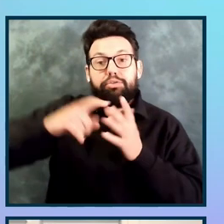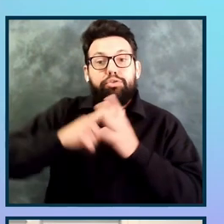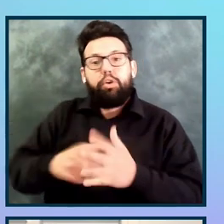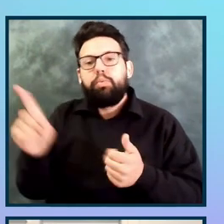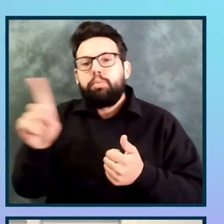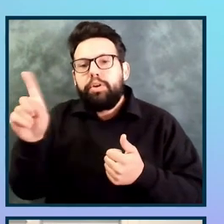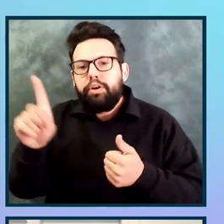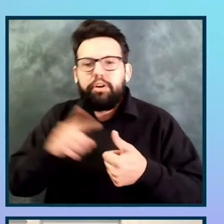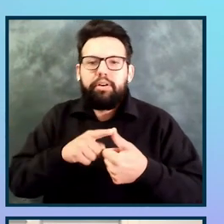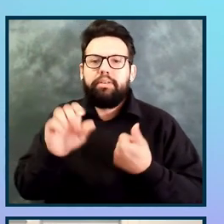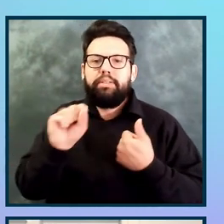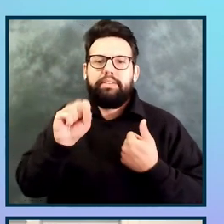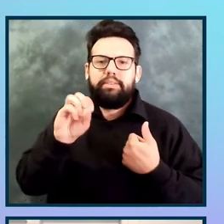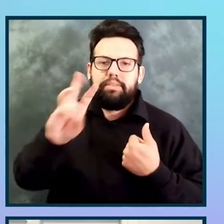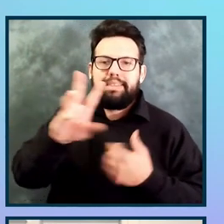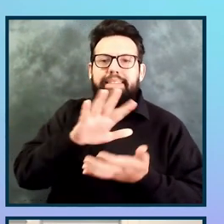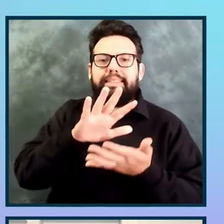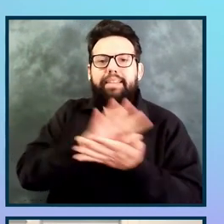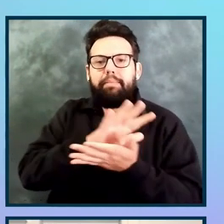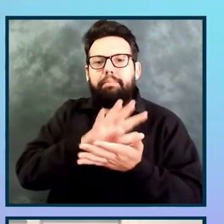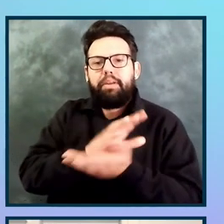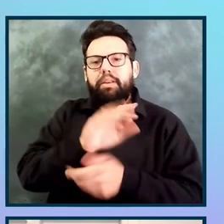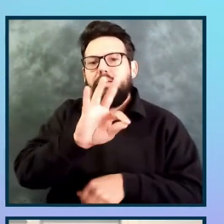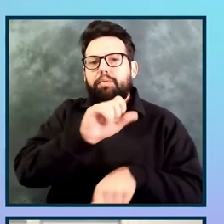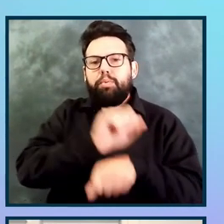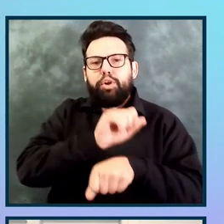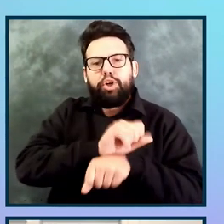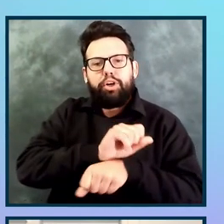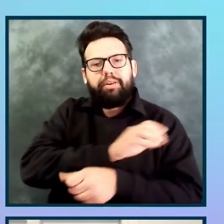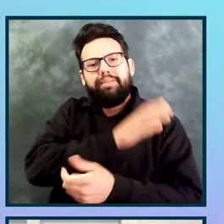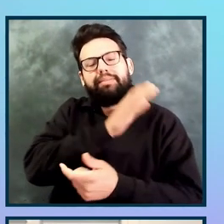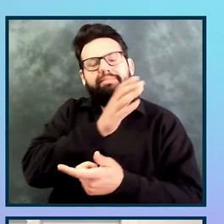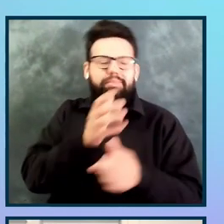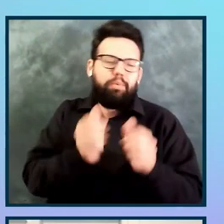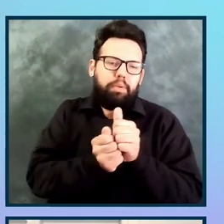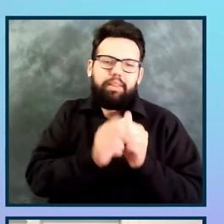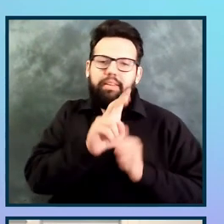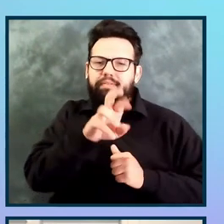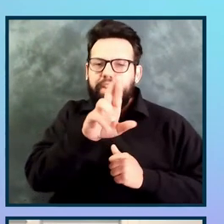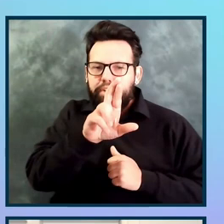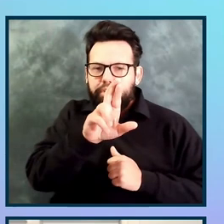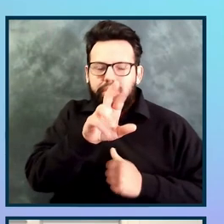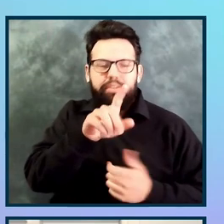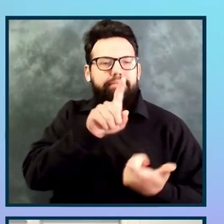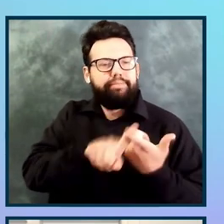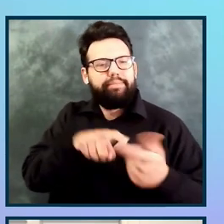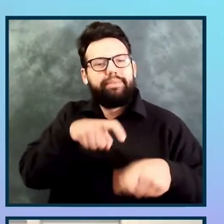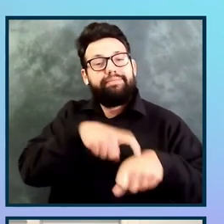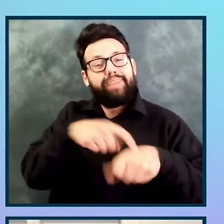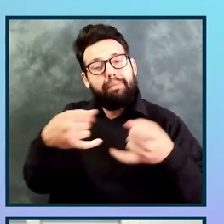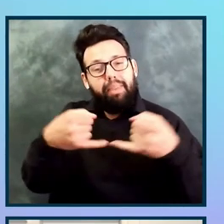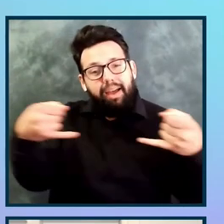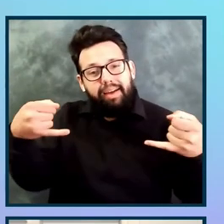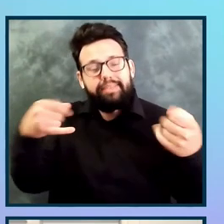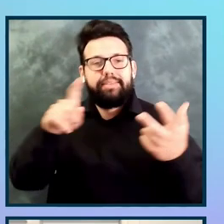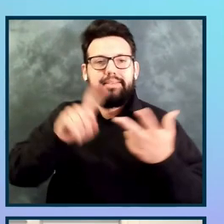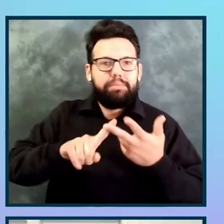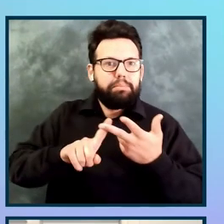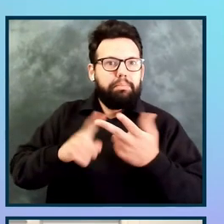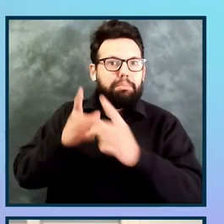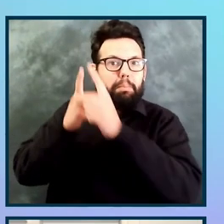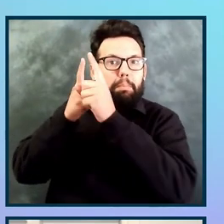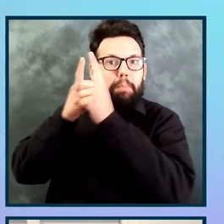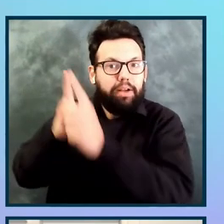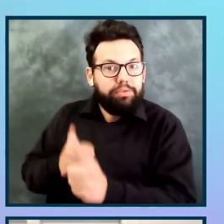a vendor partner. You have some timelines associated with things. You have some milestones. And all of this feels a